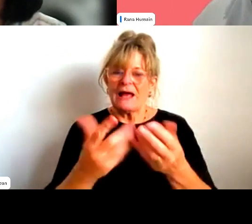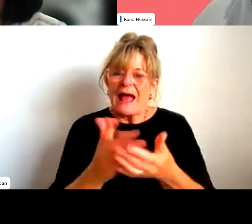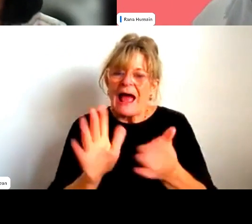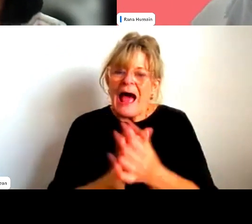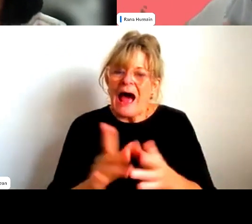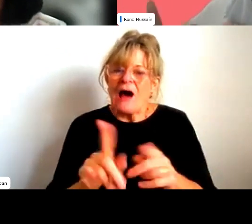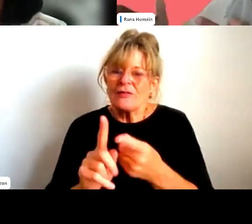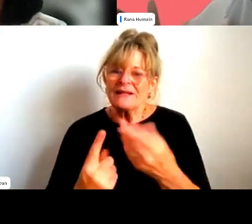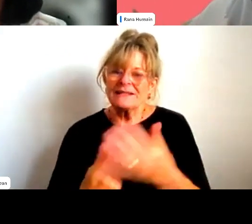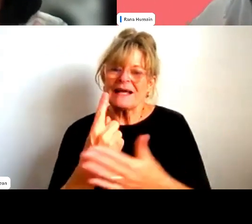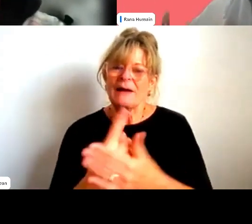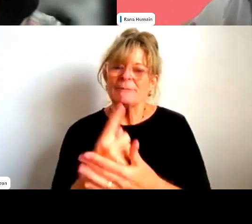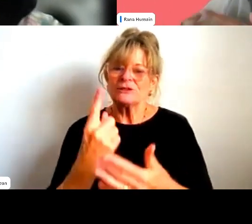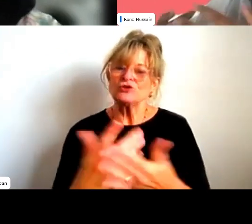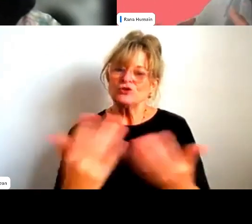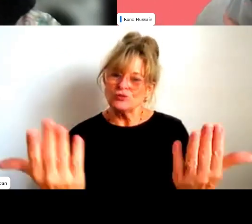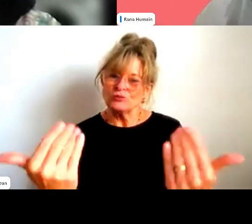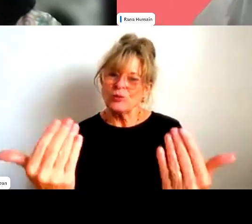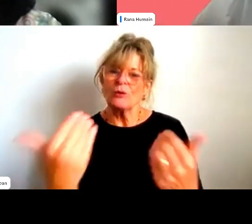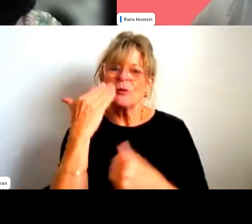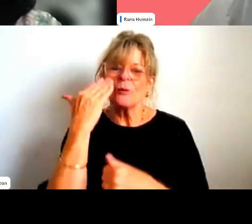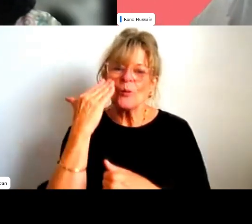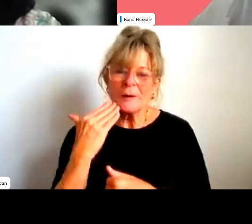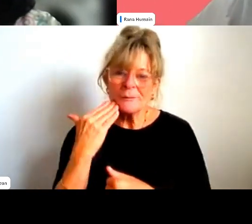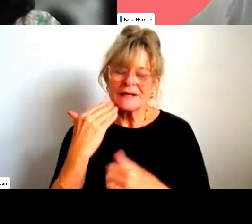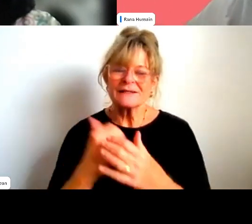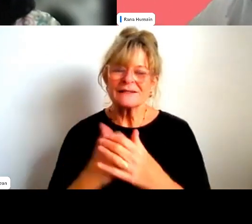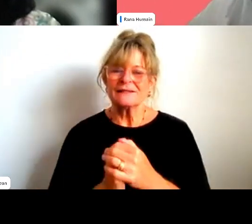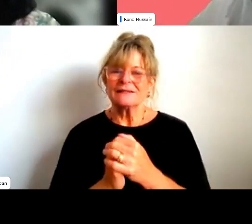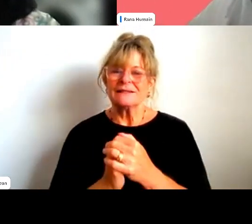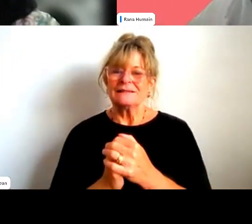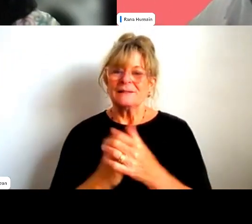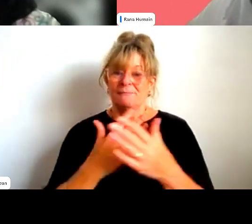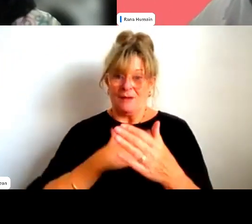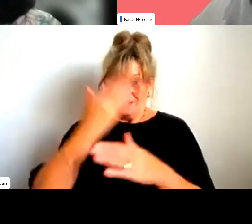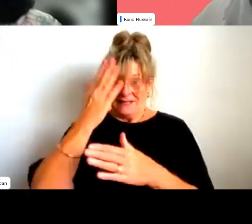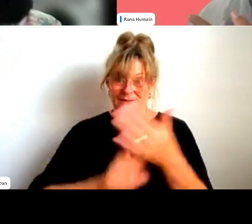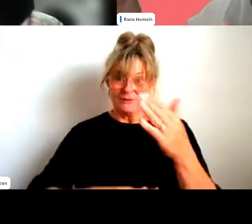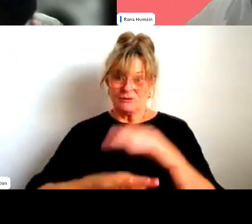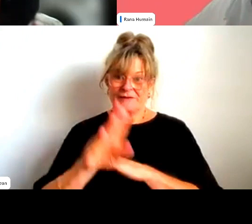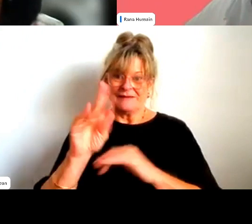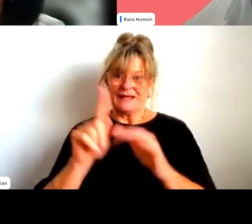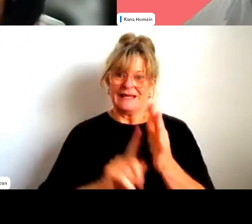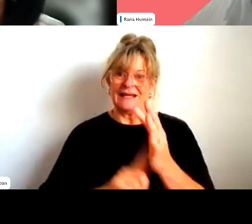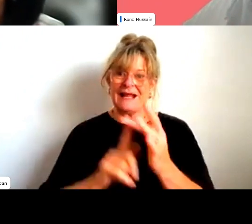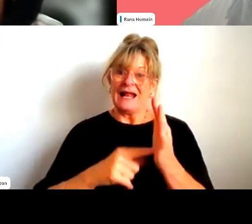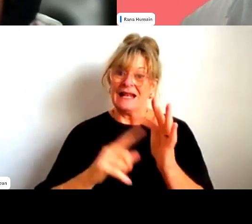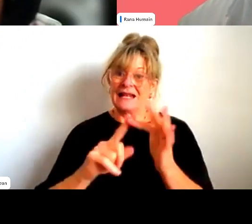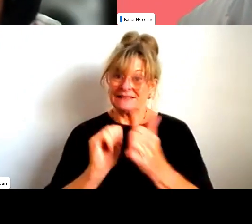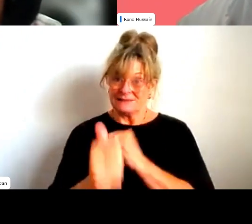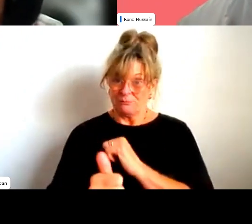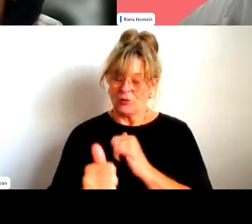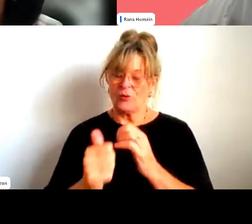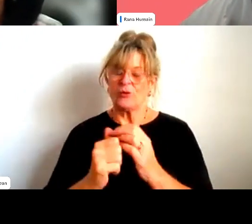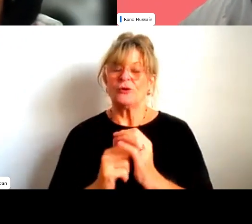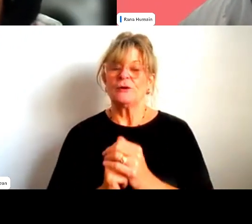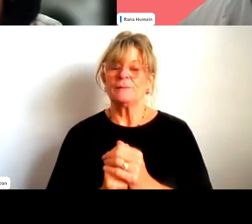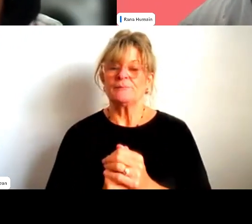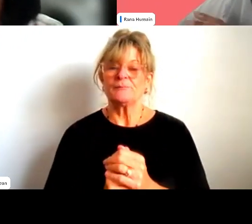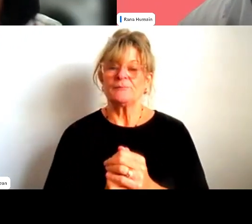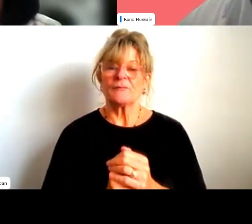like for them? are under, and I, you know, my experiences in elite sport at NSR, SSR, IFR club, um,